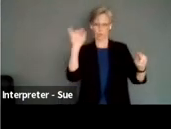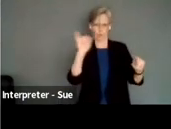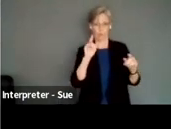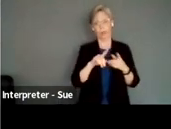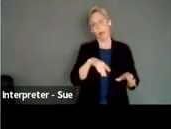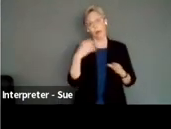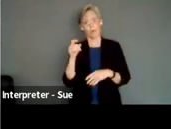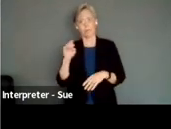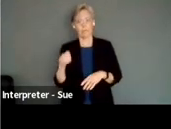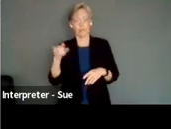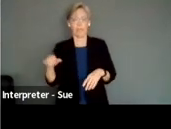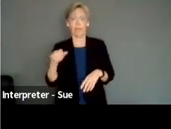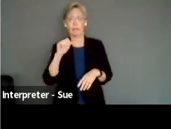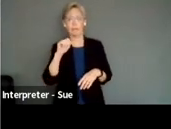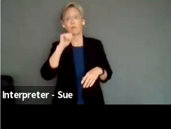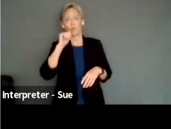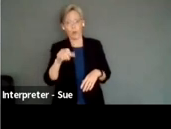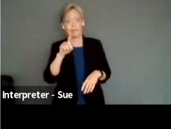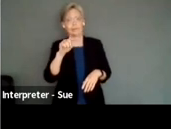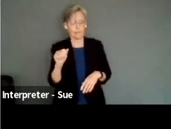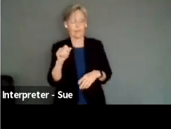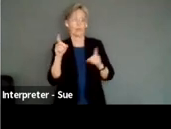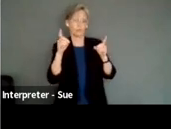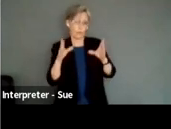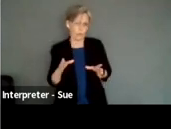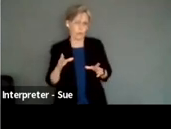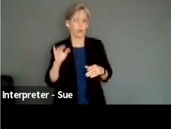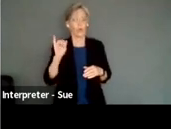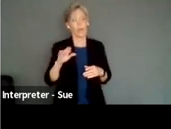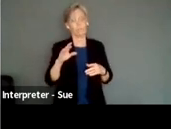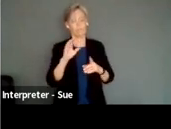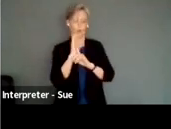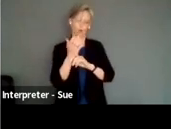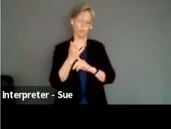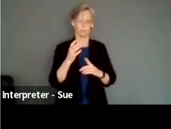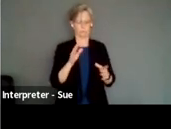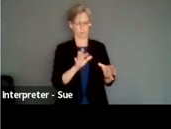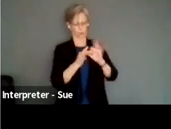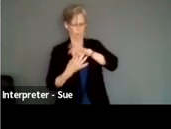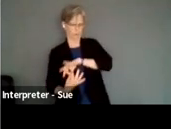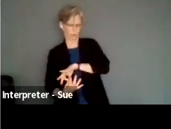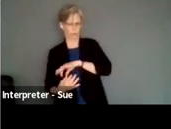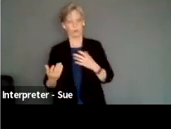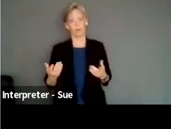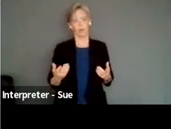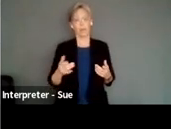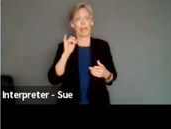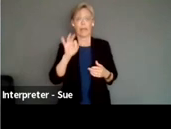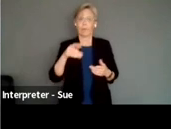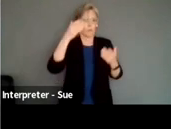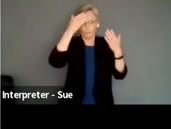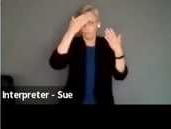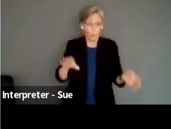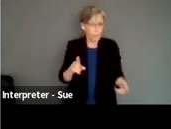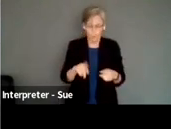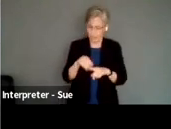side, it's usually our non disabled directors. So there's a call a process of cultural interpretation that happens here. And usually, if you're not familiar with the